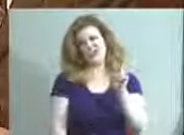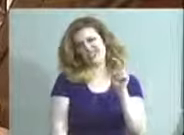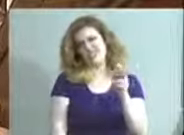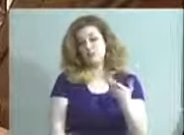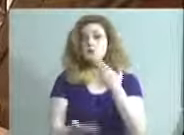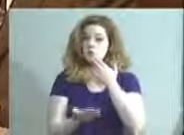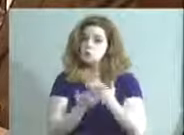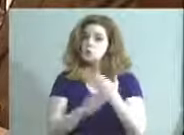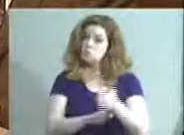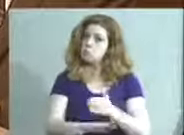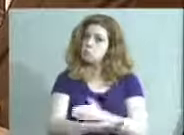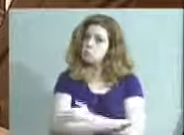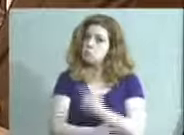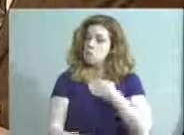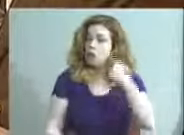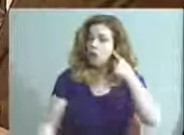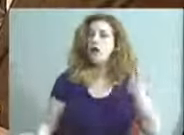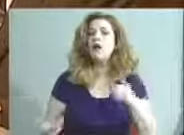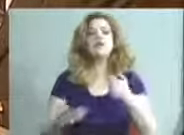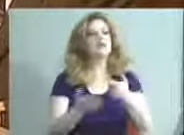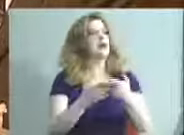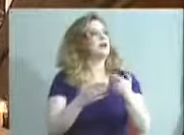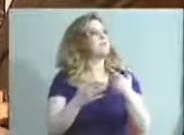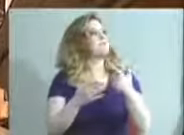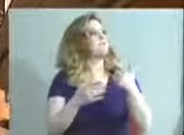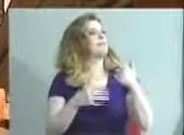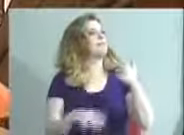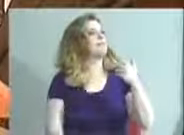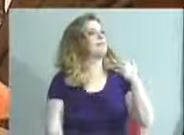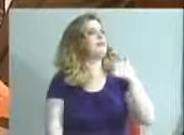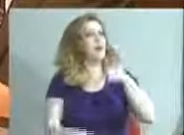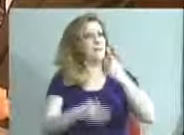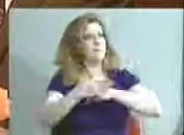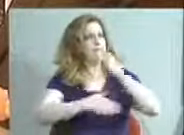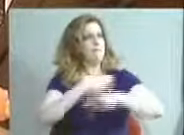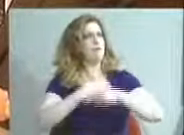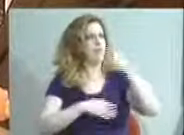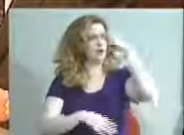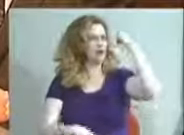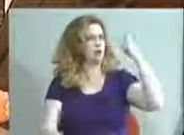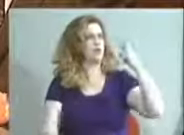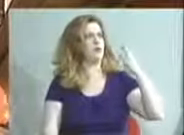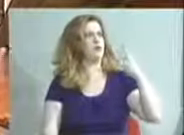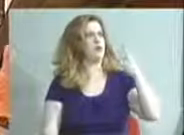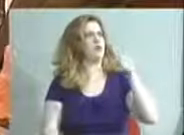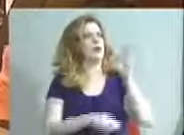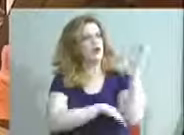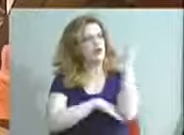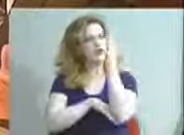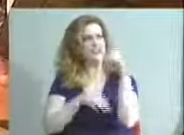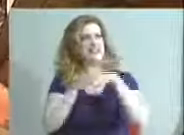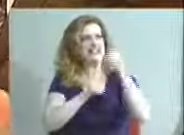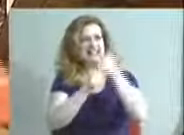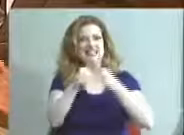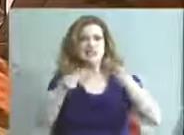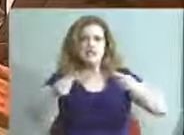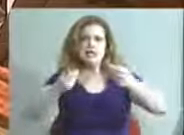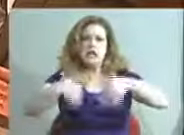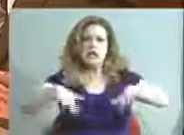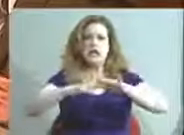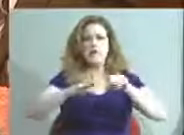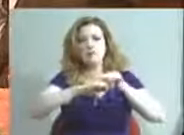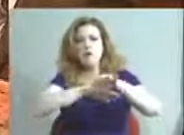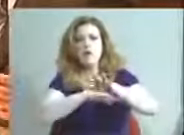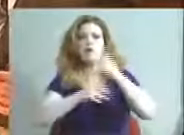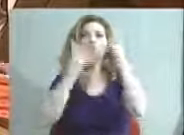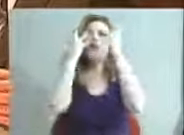The Trees Louisville program is a fun program. Our goal is to make each JCPS campus an arboretum. So I think when kids come